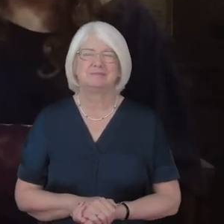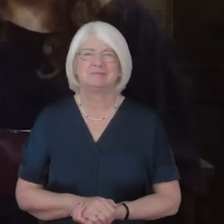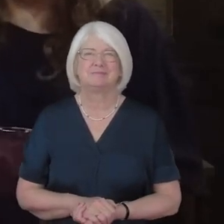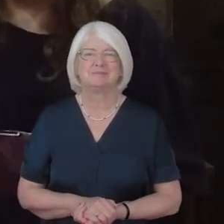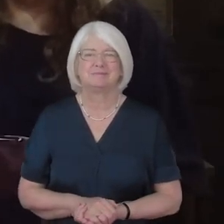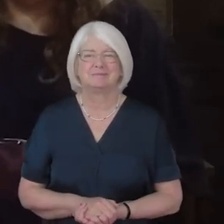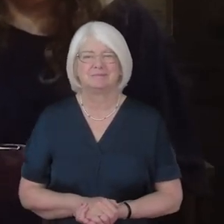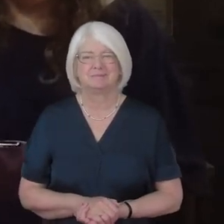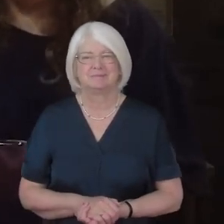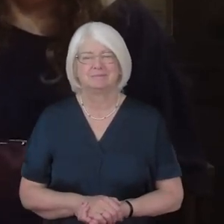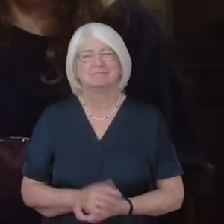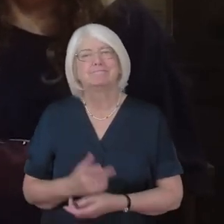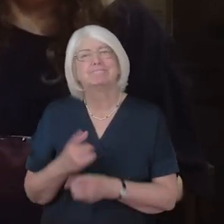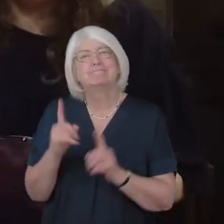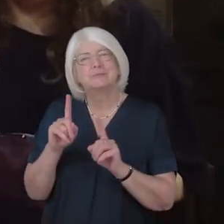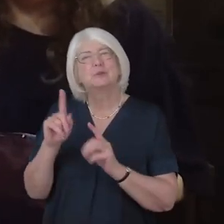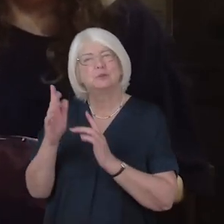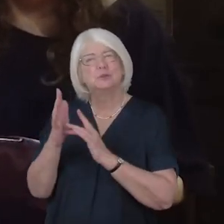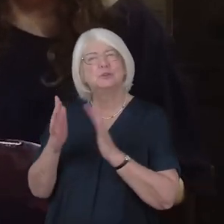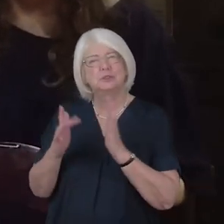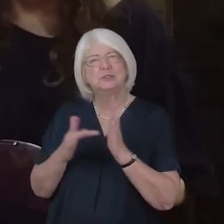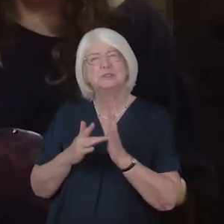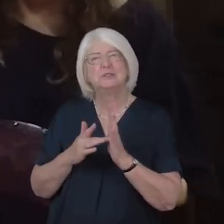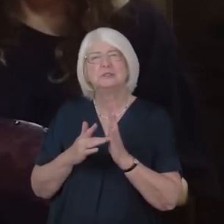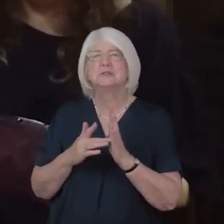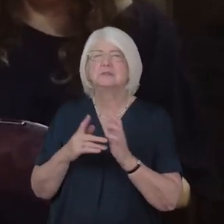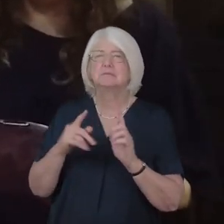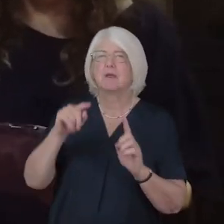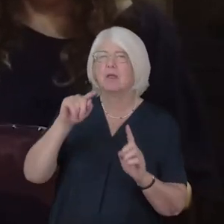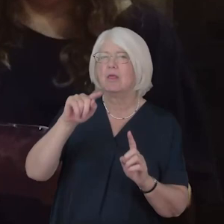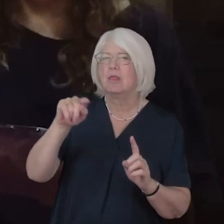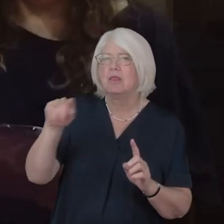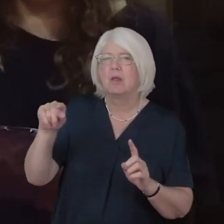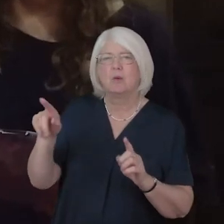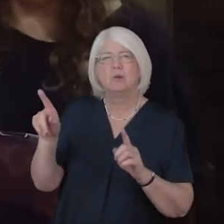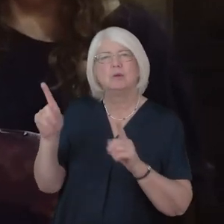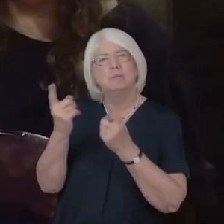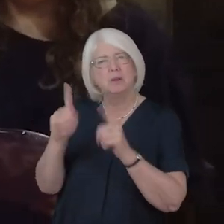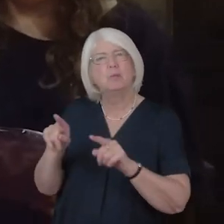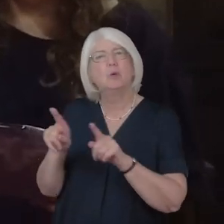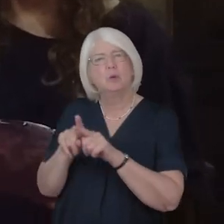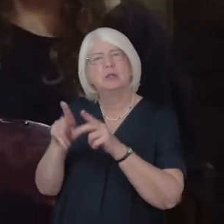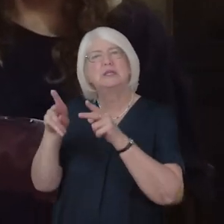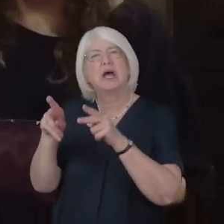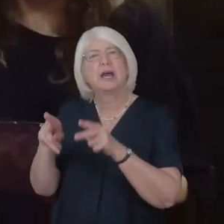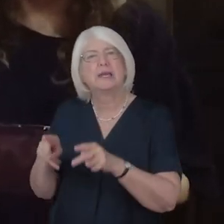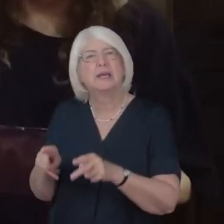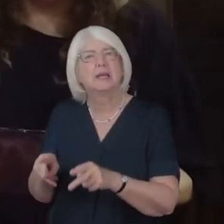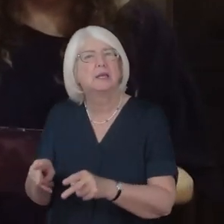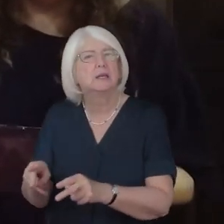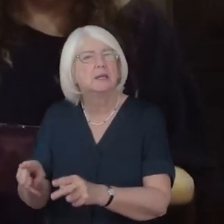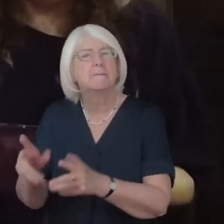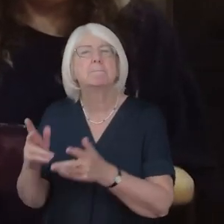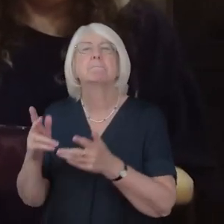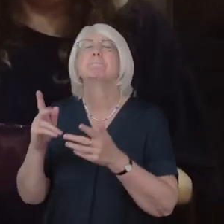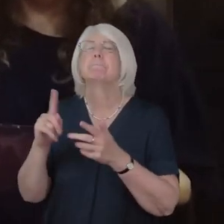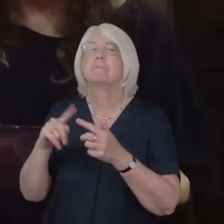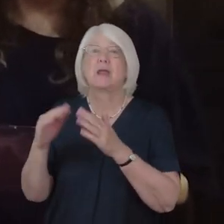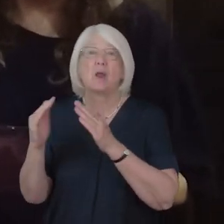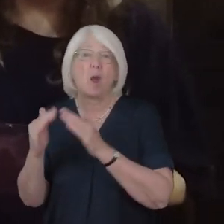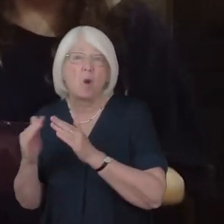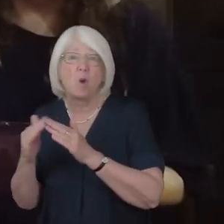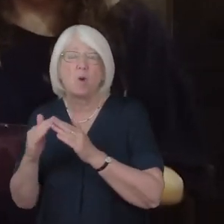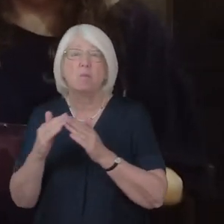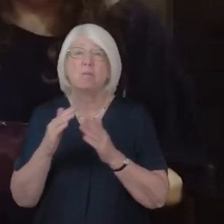Lord Jesus, we lift to you all who are dying at home, in hospices and in care